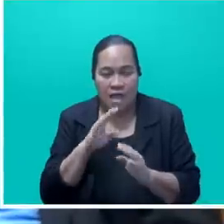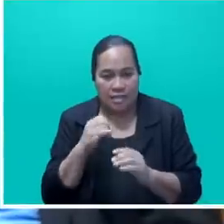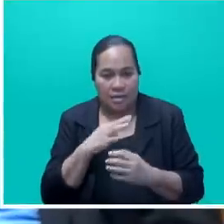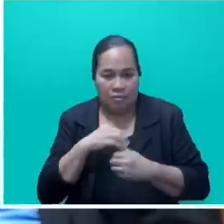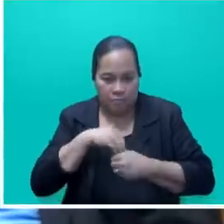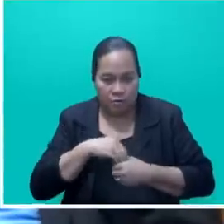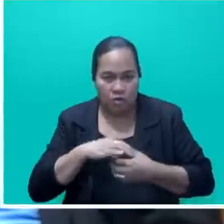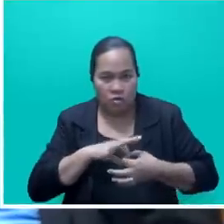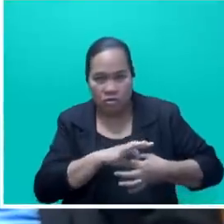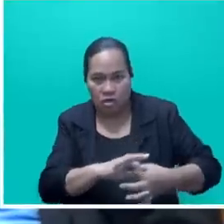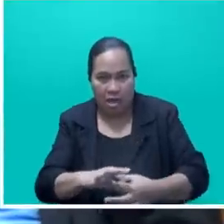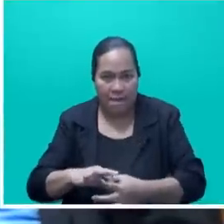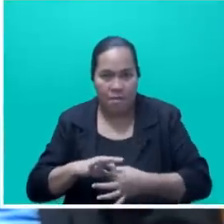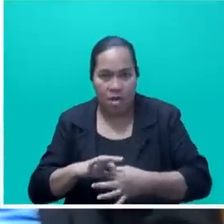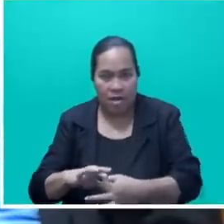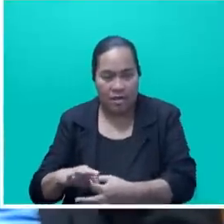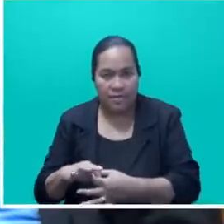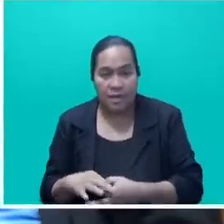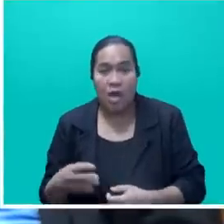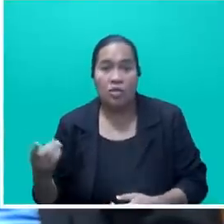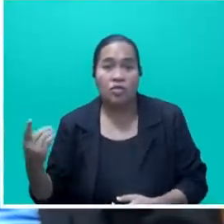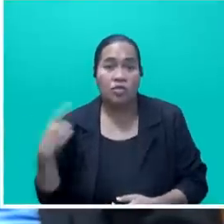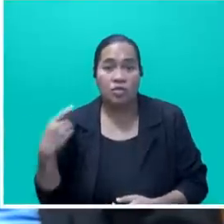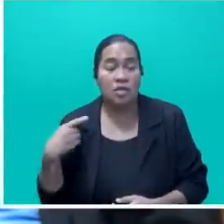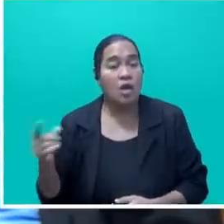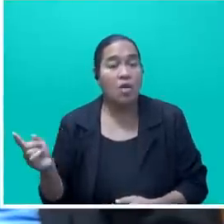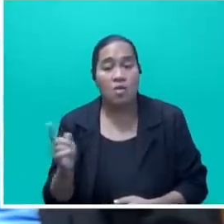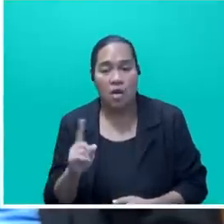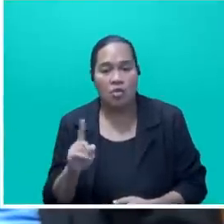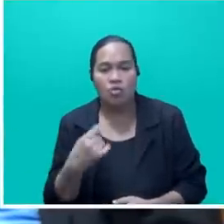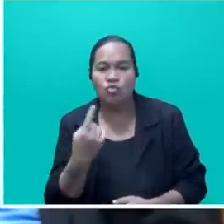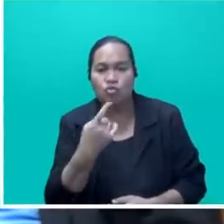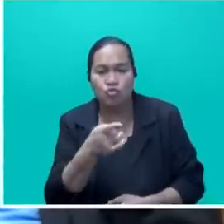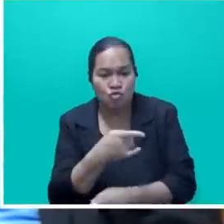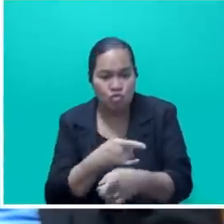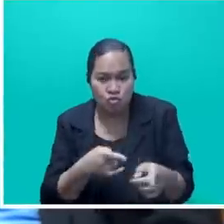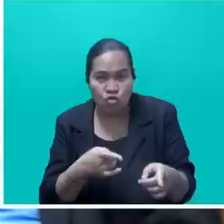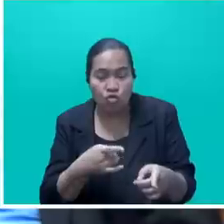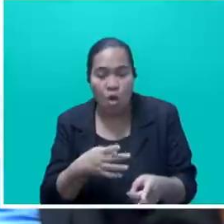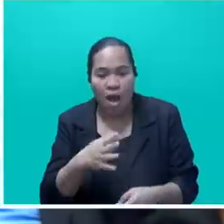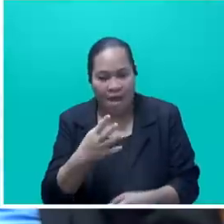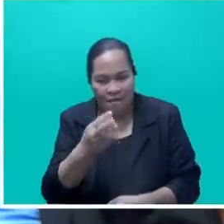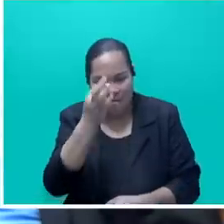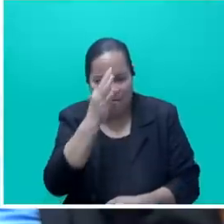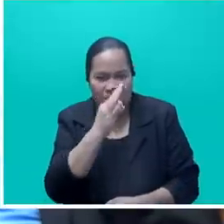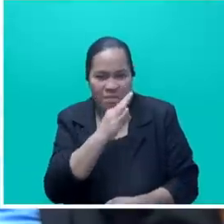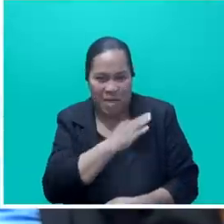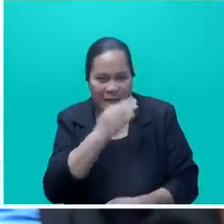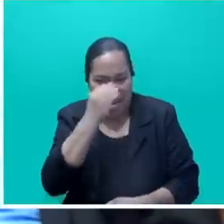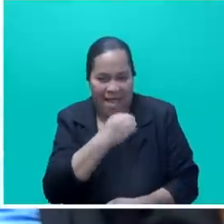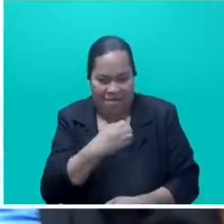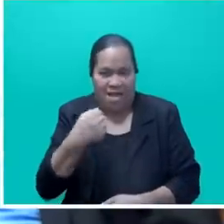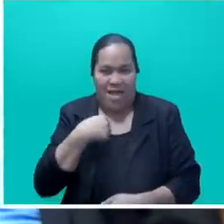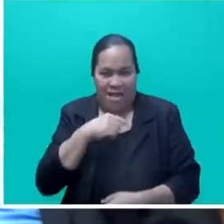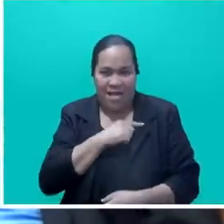collaboration. Our duty is to those who have faith and confidence to help us to reach where we are